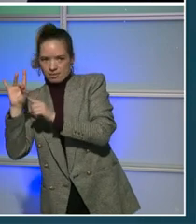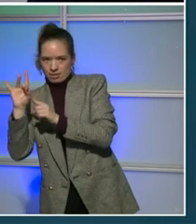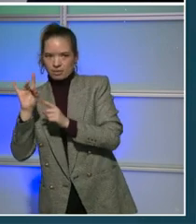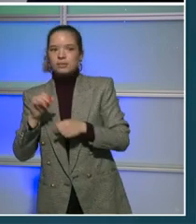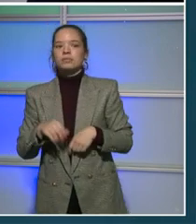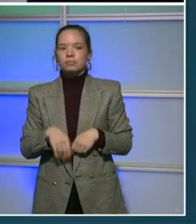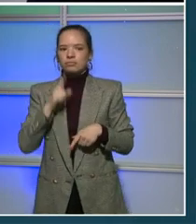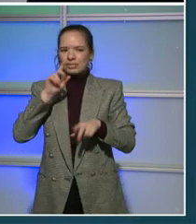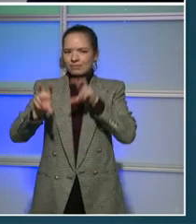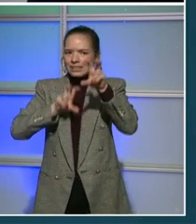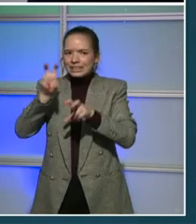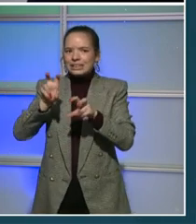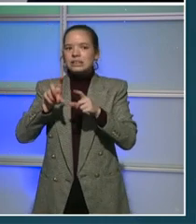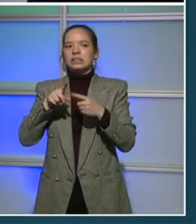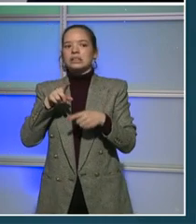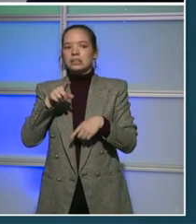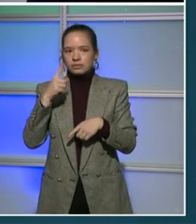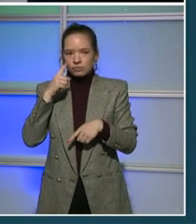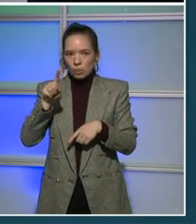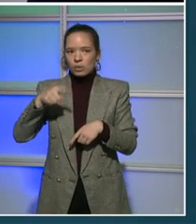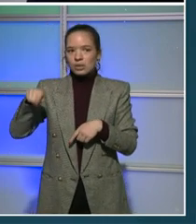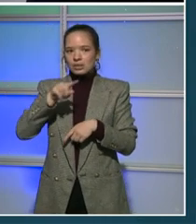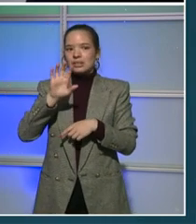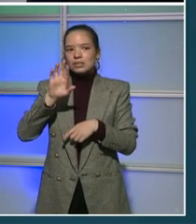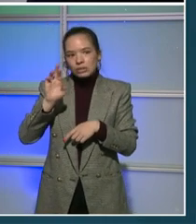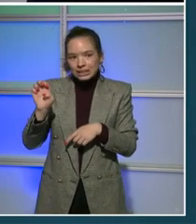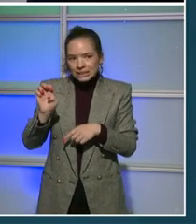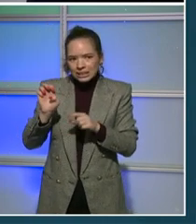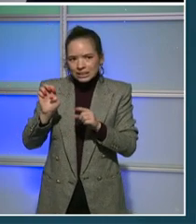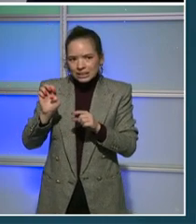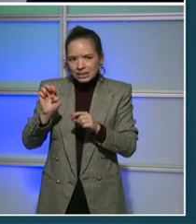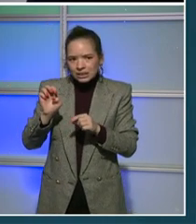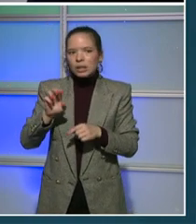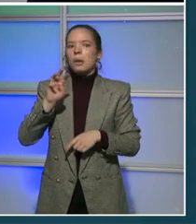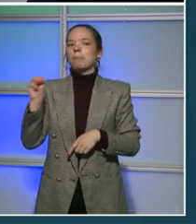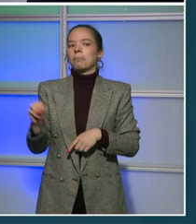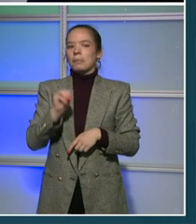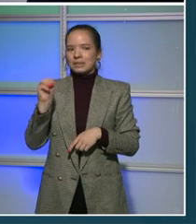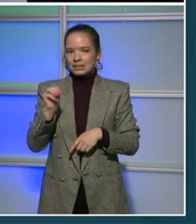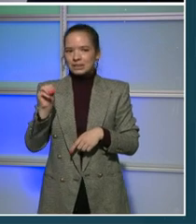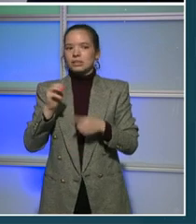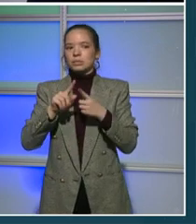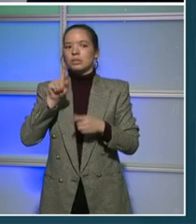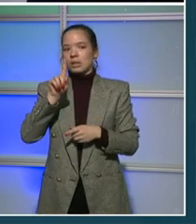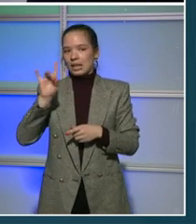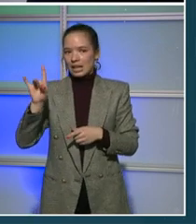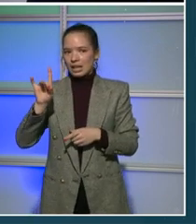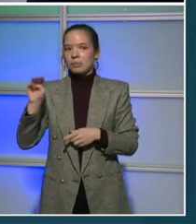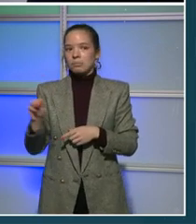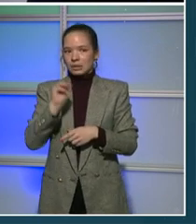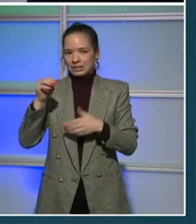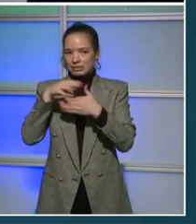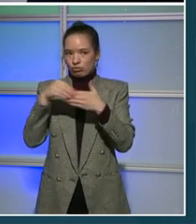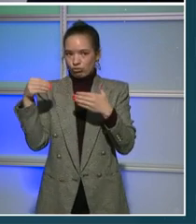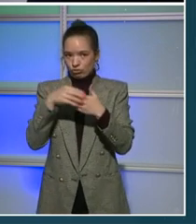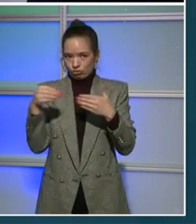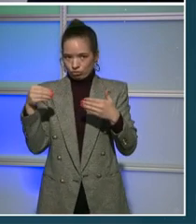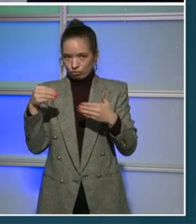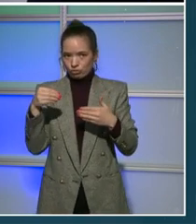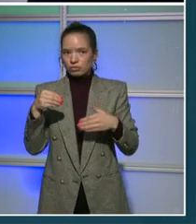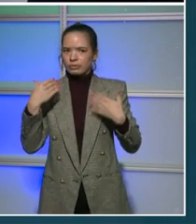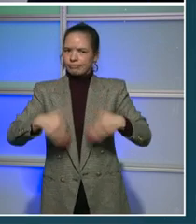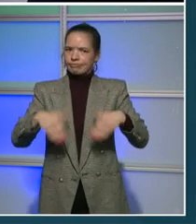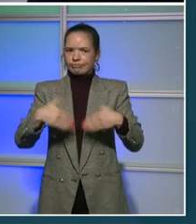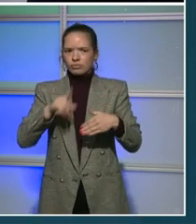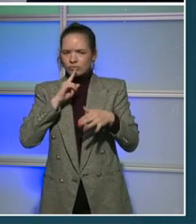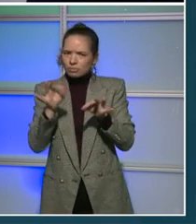We have invested 320 million dollars to make this happen. We also put 4 million to expand telehealth services, which has been critical throughout the pandemic.